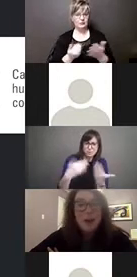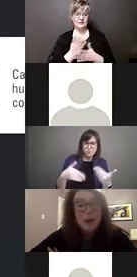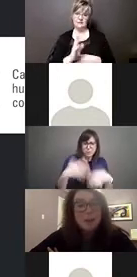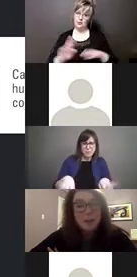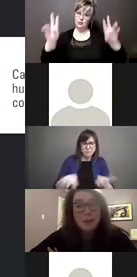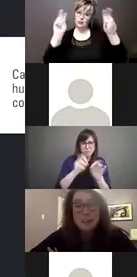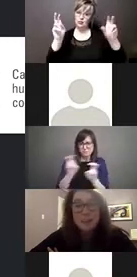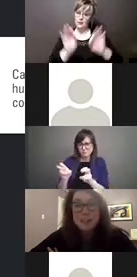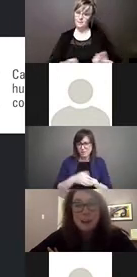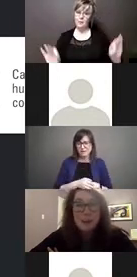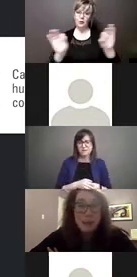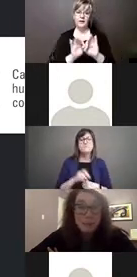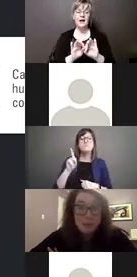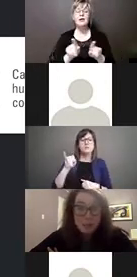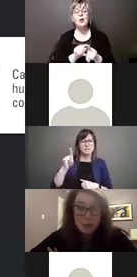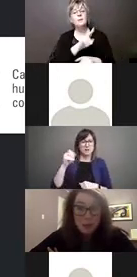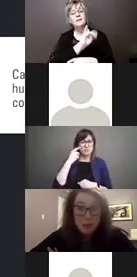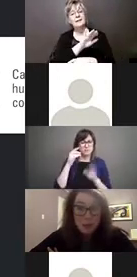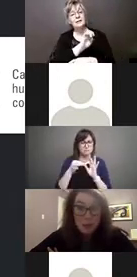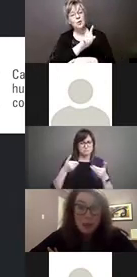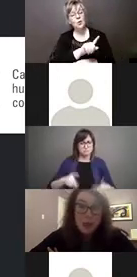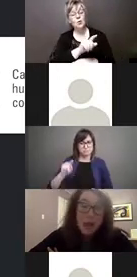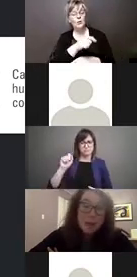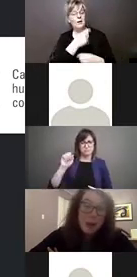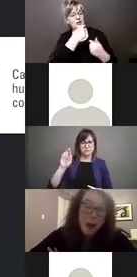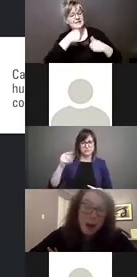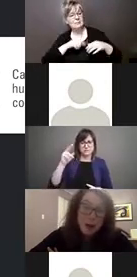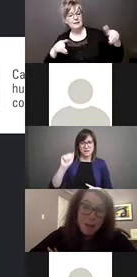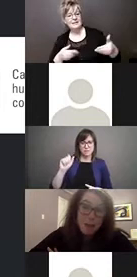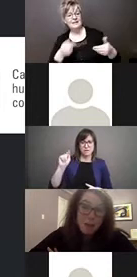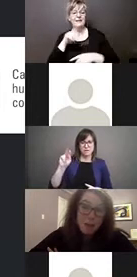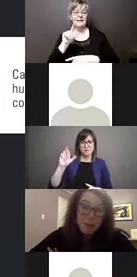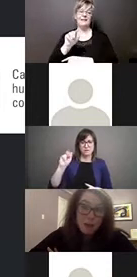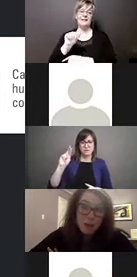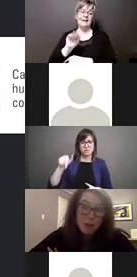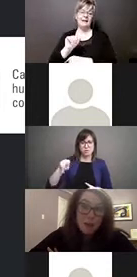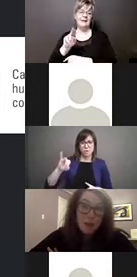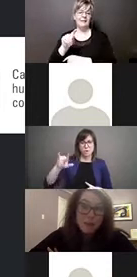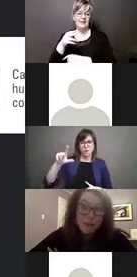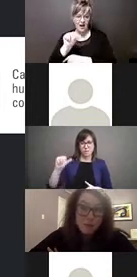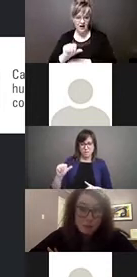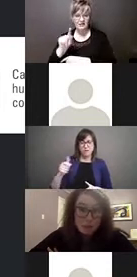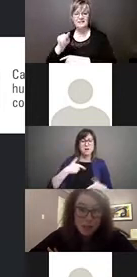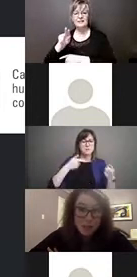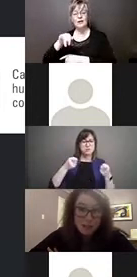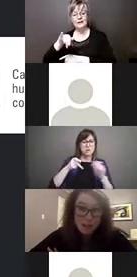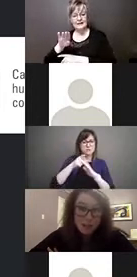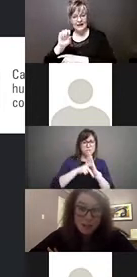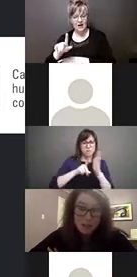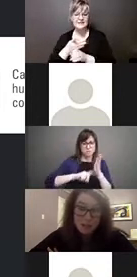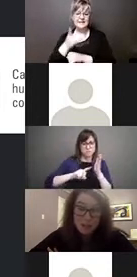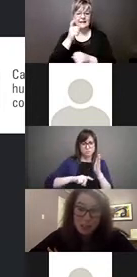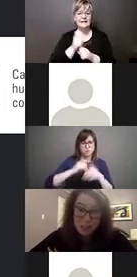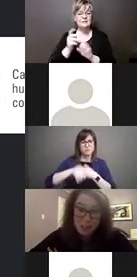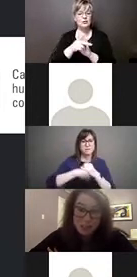As Kiko mentioned, my name is Tabata Tranquila and I am the Director of Policy Research and International